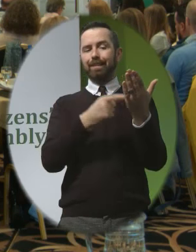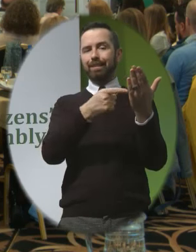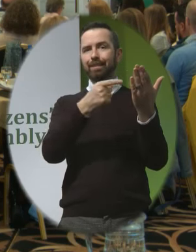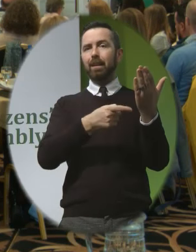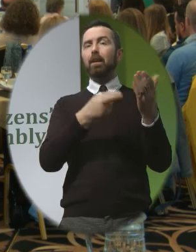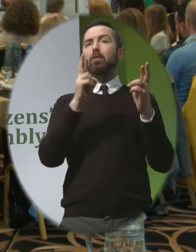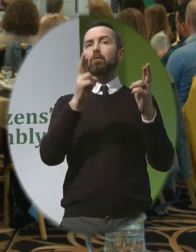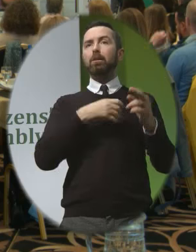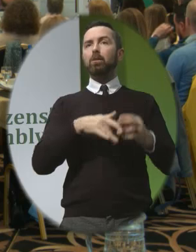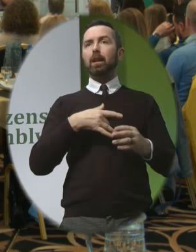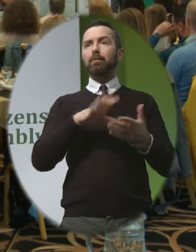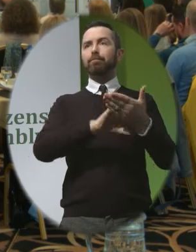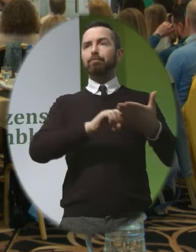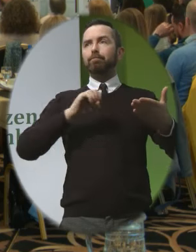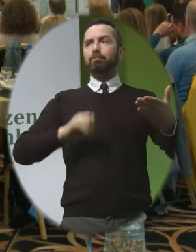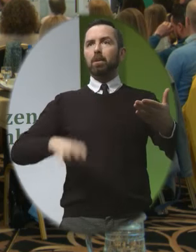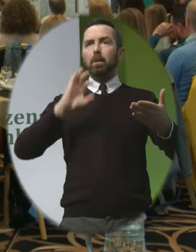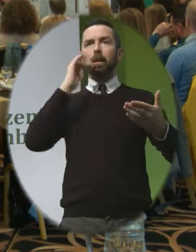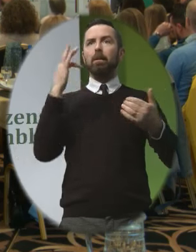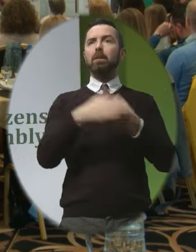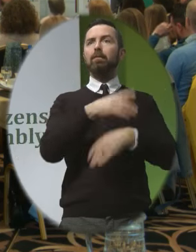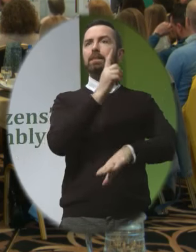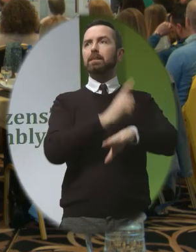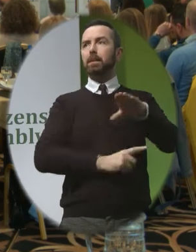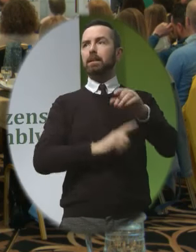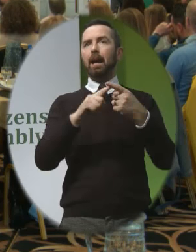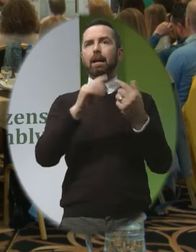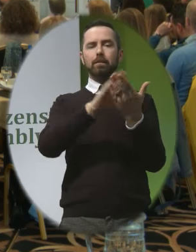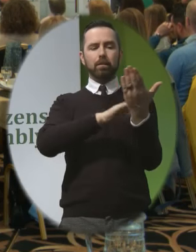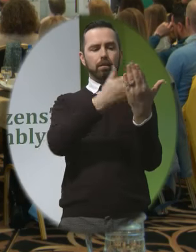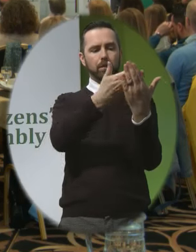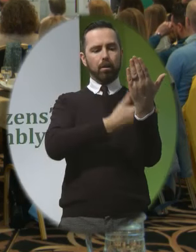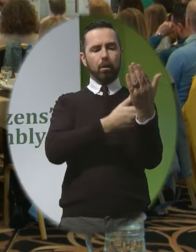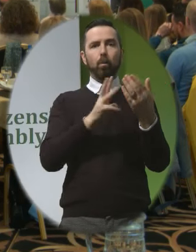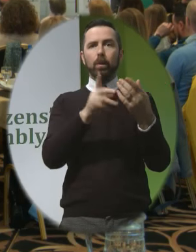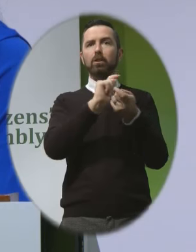to life is taken away because of that disability and the law changes culture